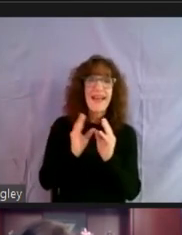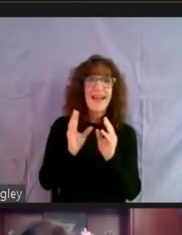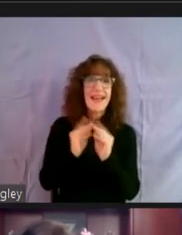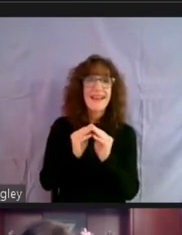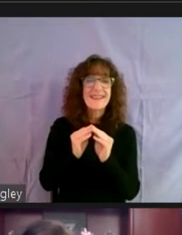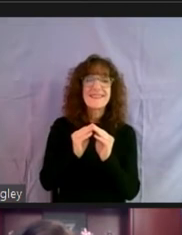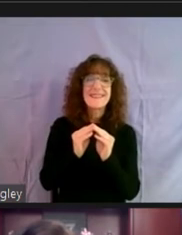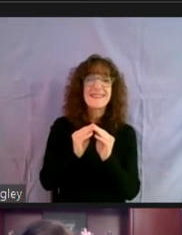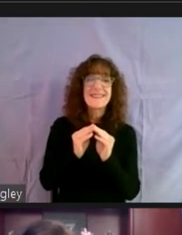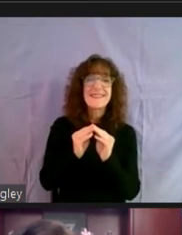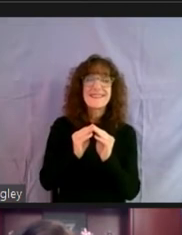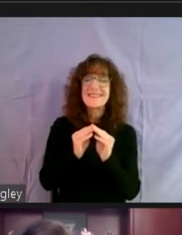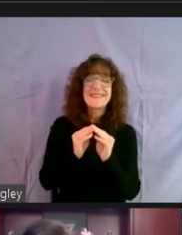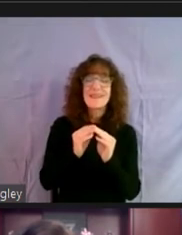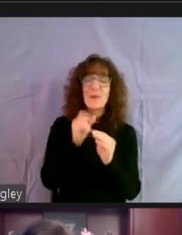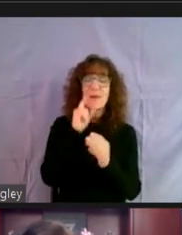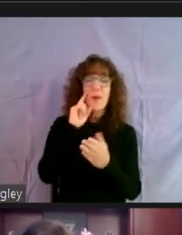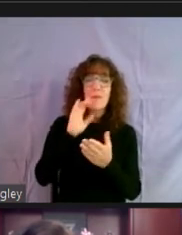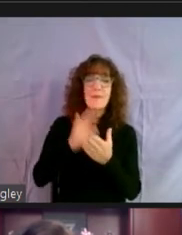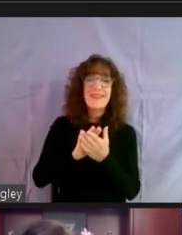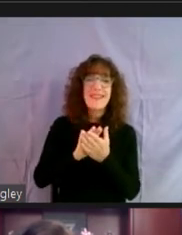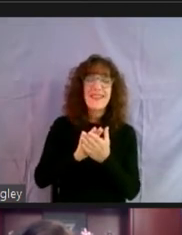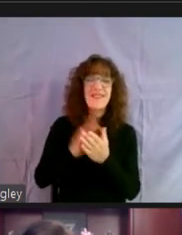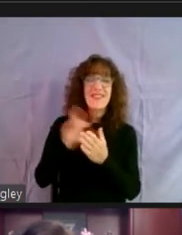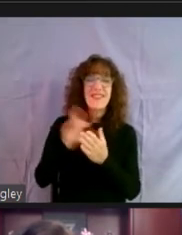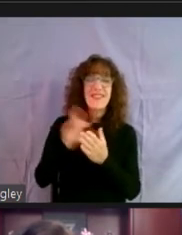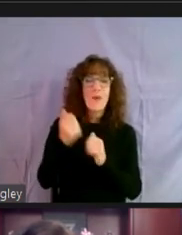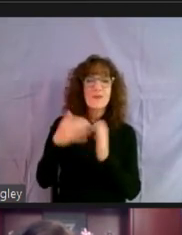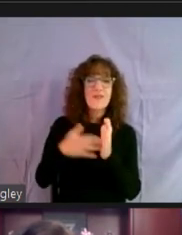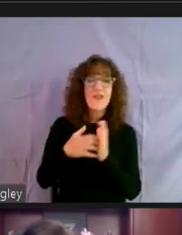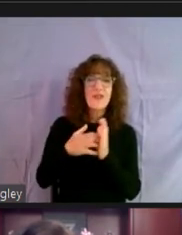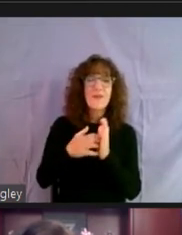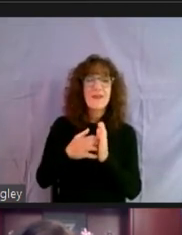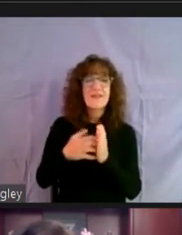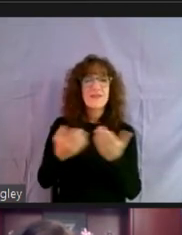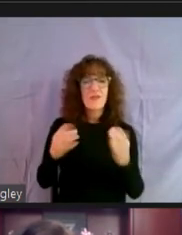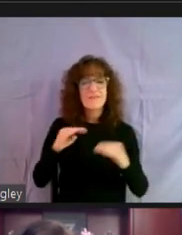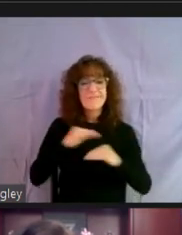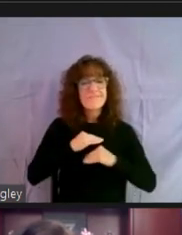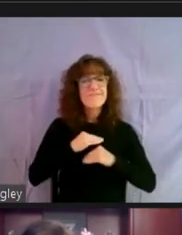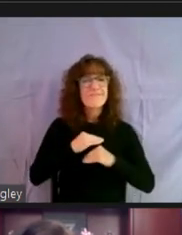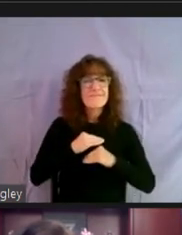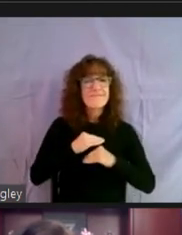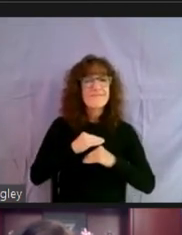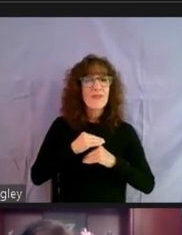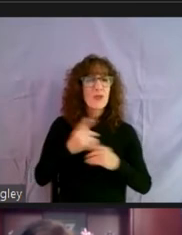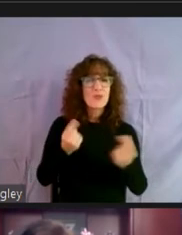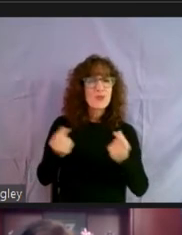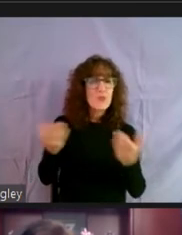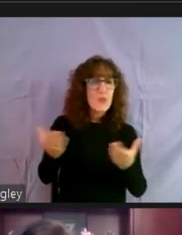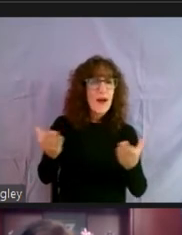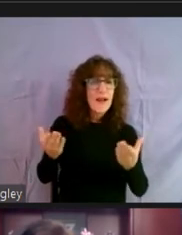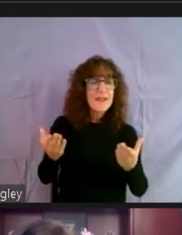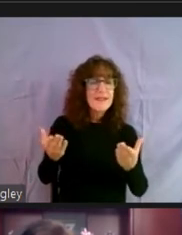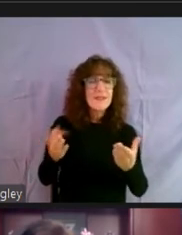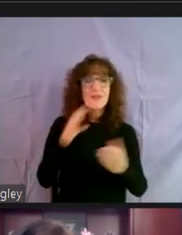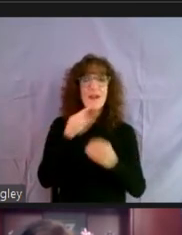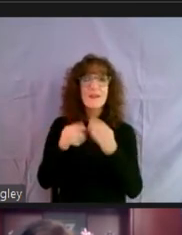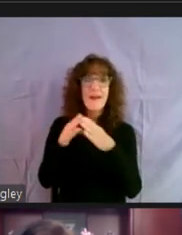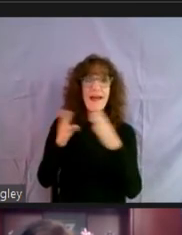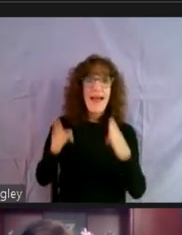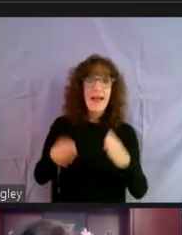know, we don't believe that the needs of the most vulnerable people in this County have been met. What can we do? And we talked about what we could do on the housing front.